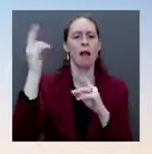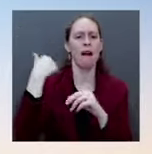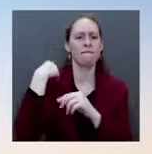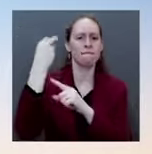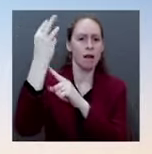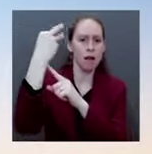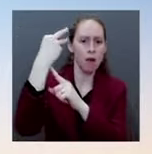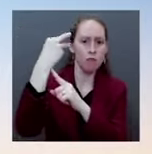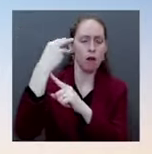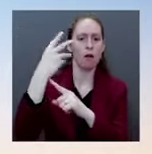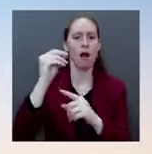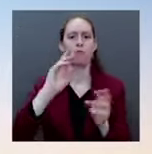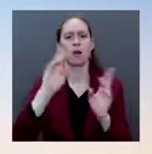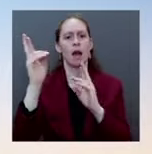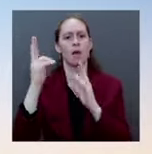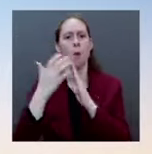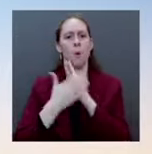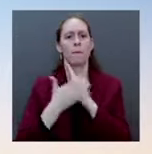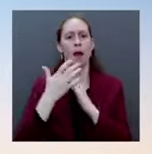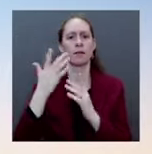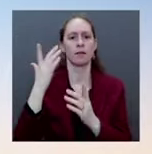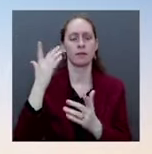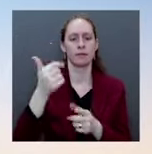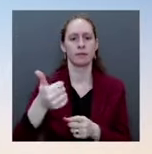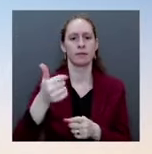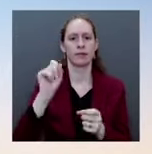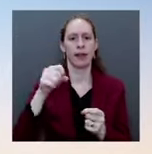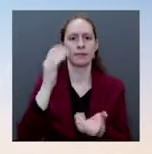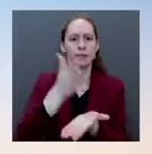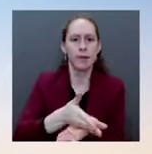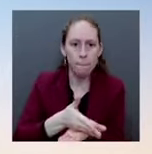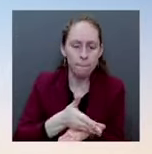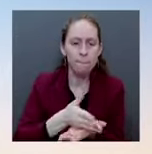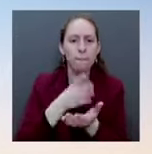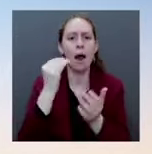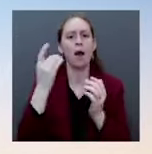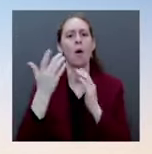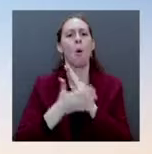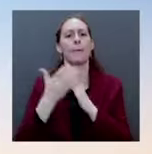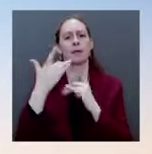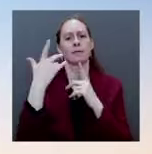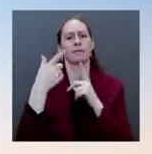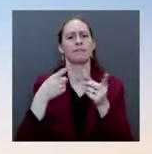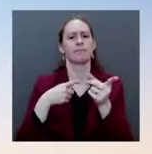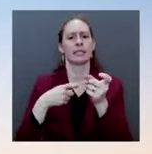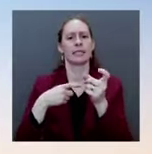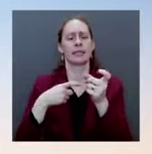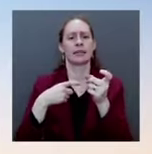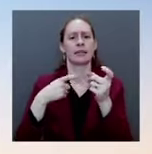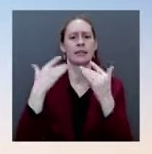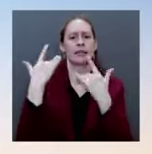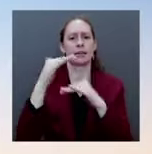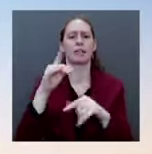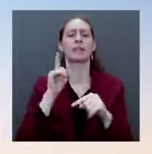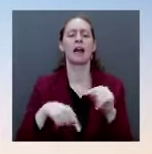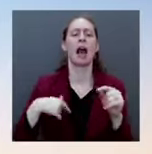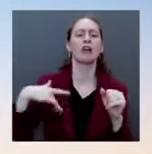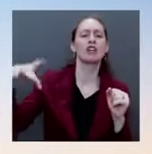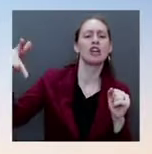to have more drivers so that we can move more goods and lower the cost for Americans across the country. Did I get to everyone so far? Oh, go ahead.